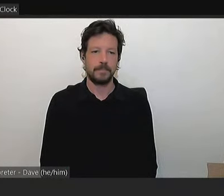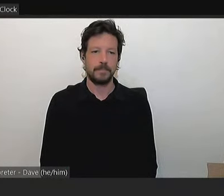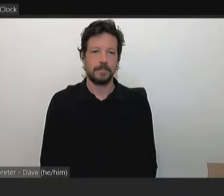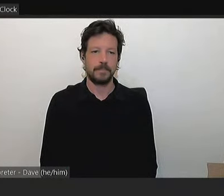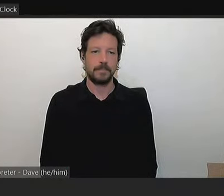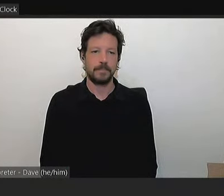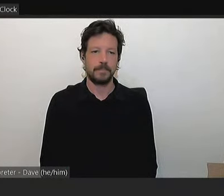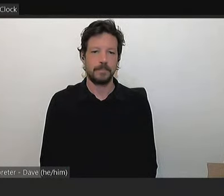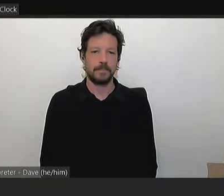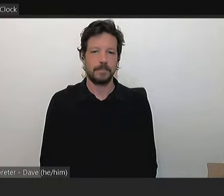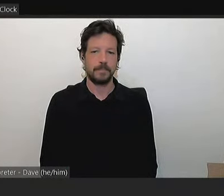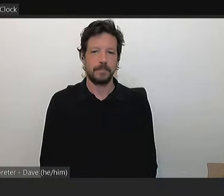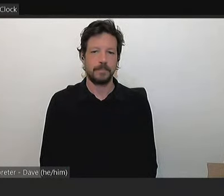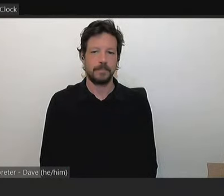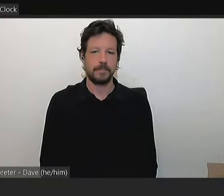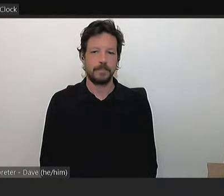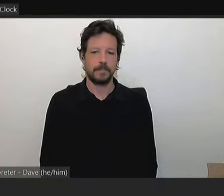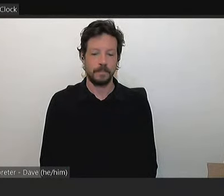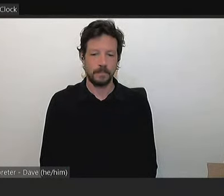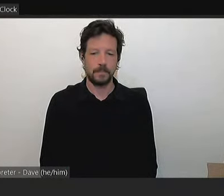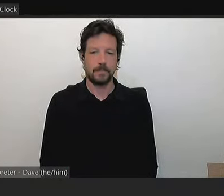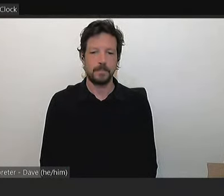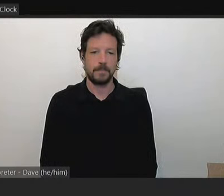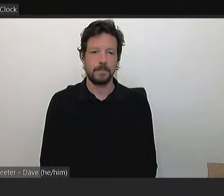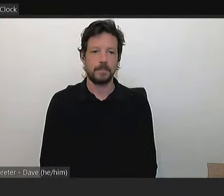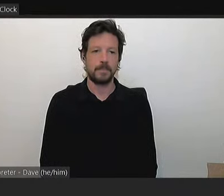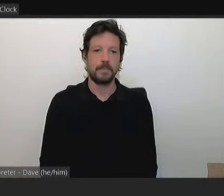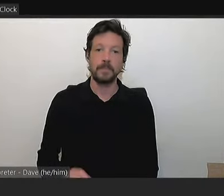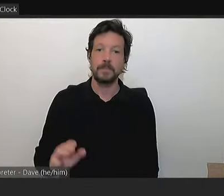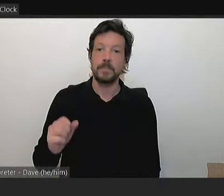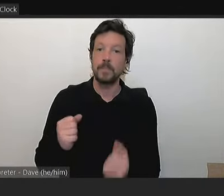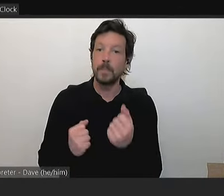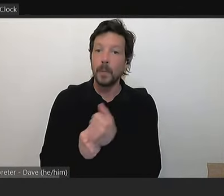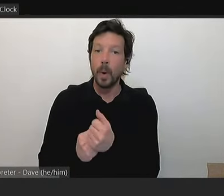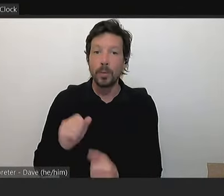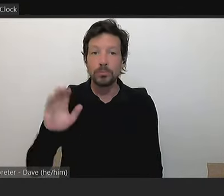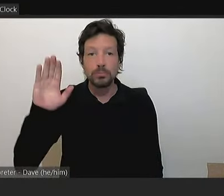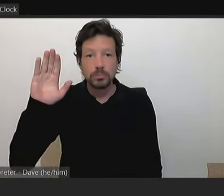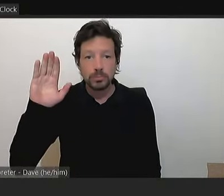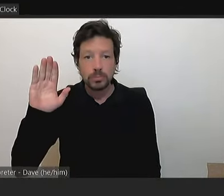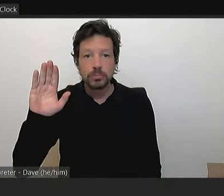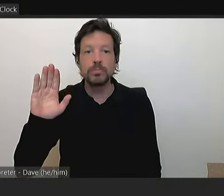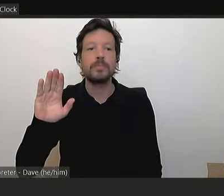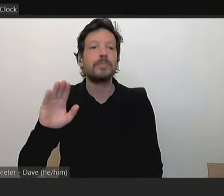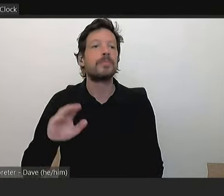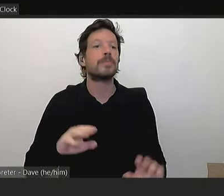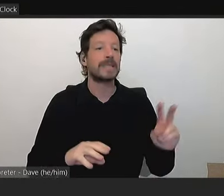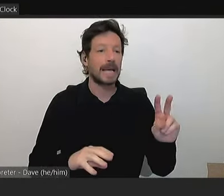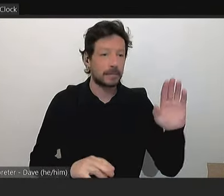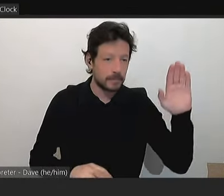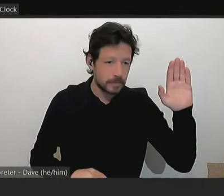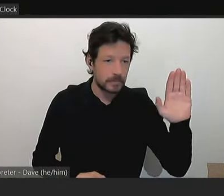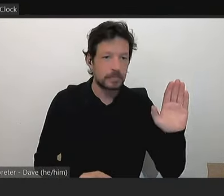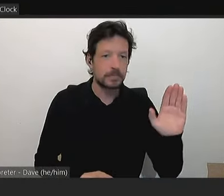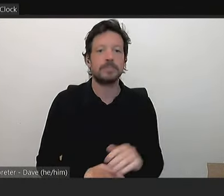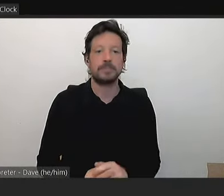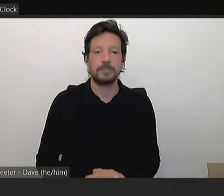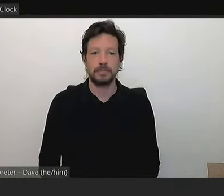Okay, thank you. So do I have a mover as Councillor Rennie and the seconder as Councillor Newton? Thank you.